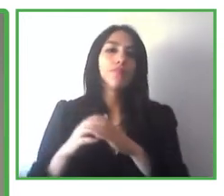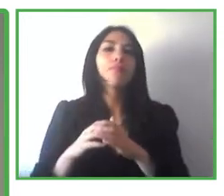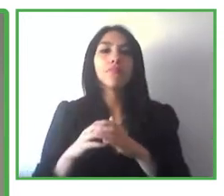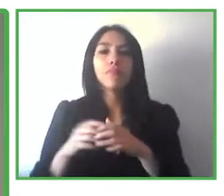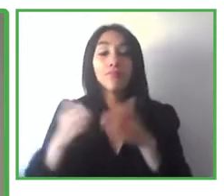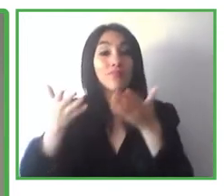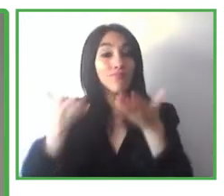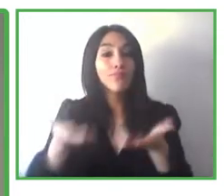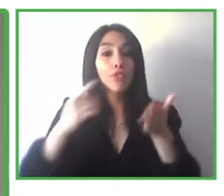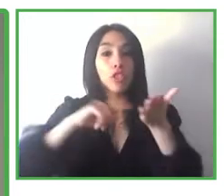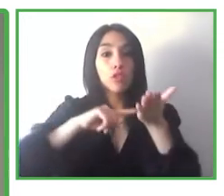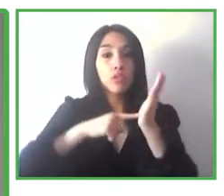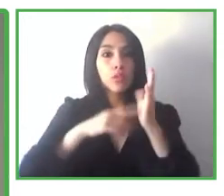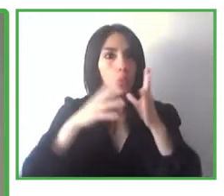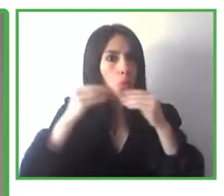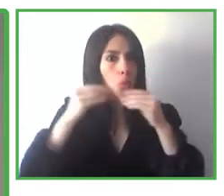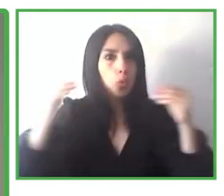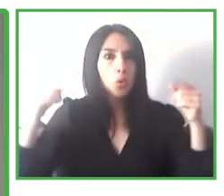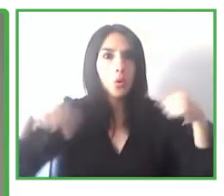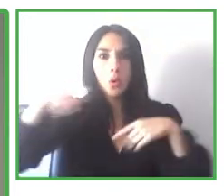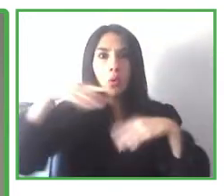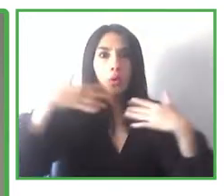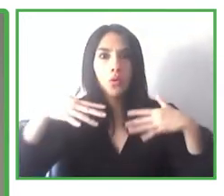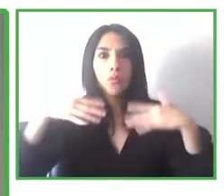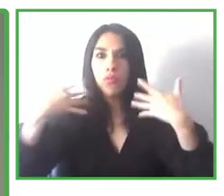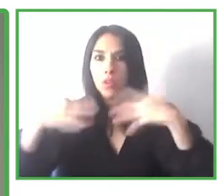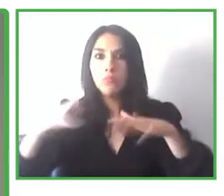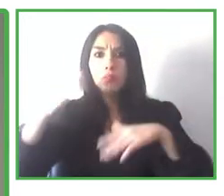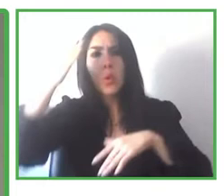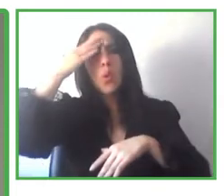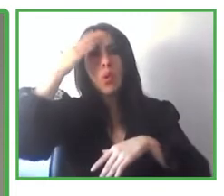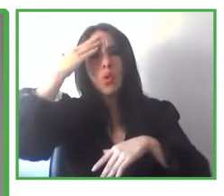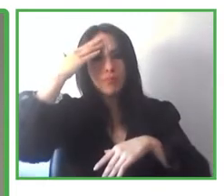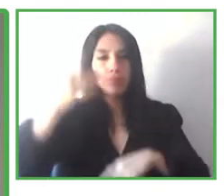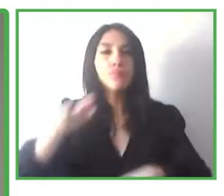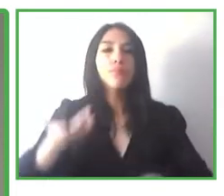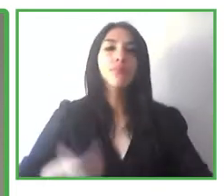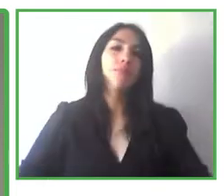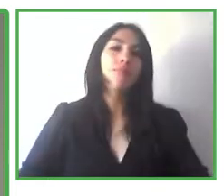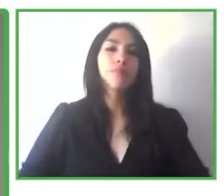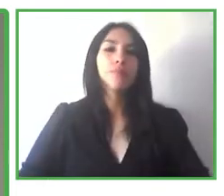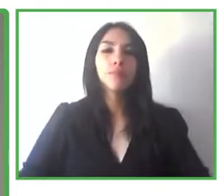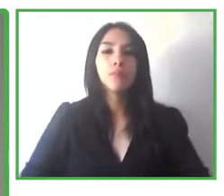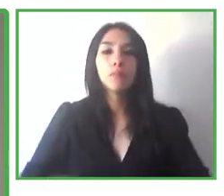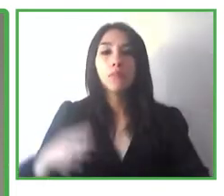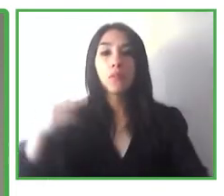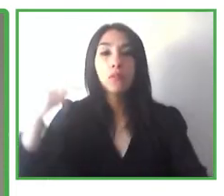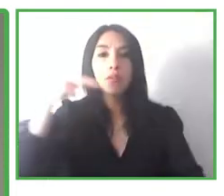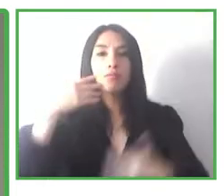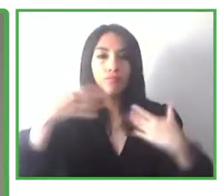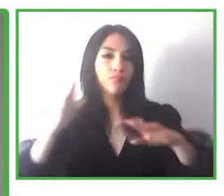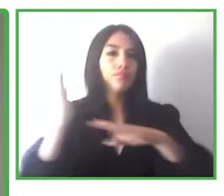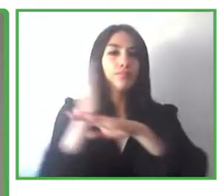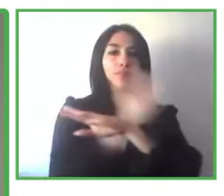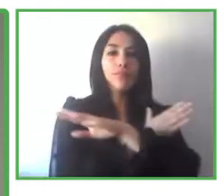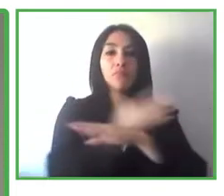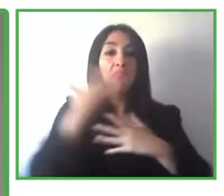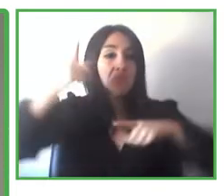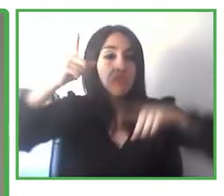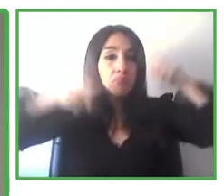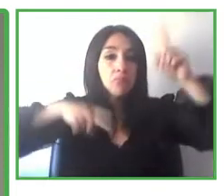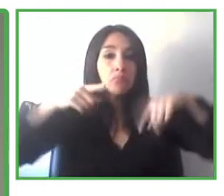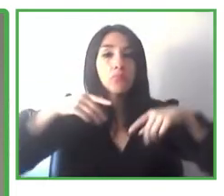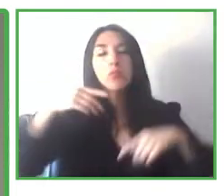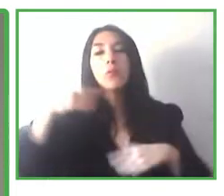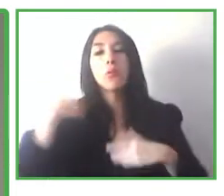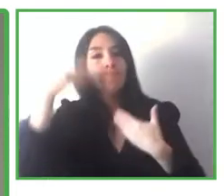society. And of course, these are technologies that we may know of, that we are familiarized with, and there are